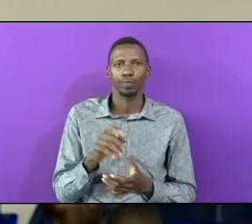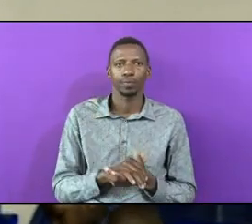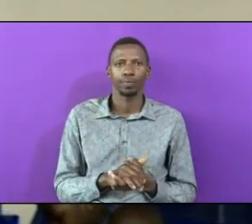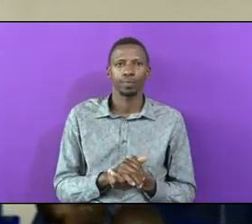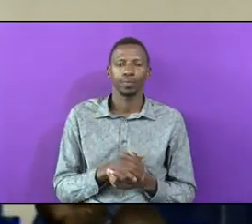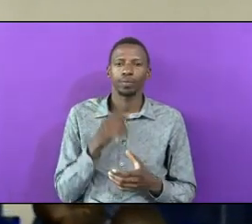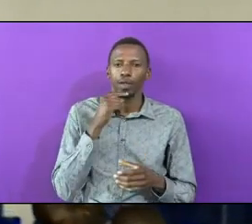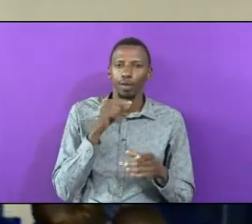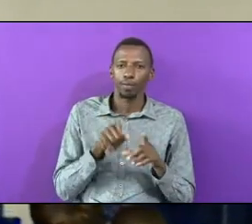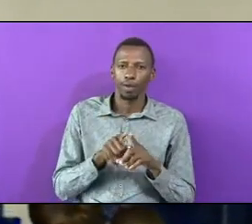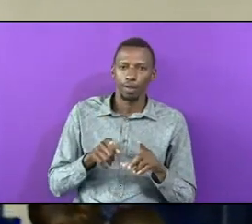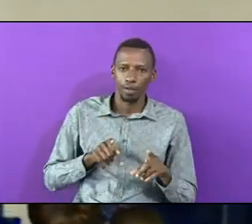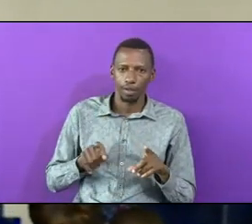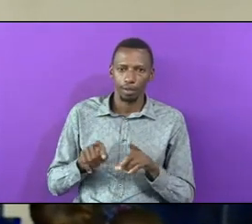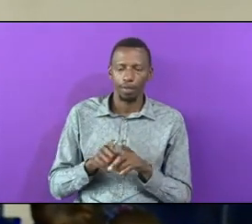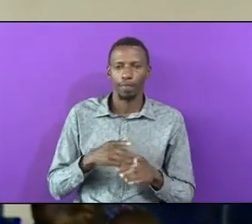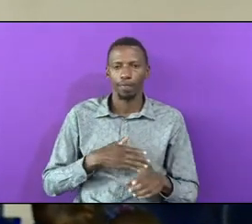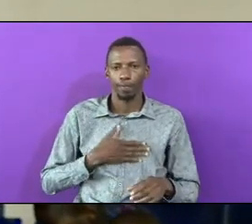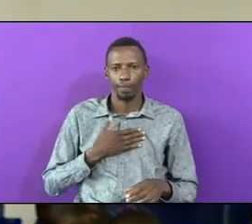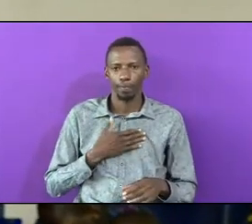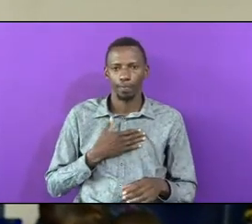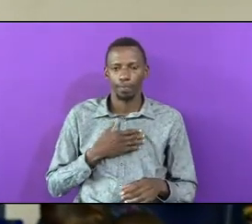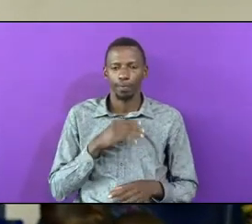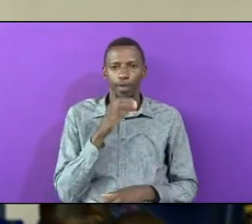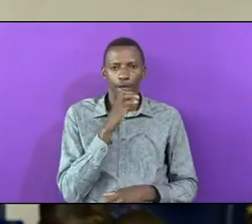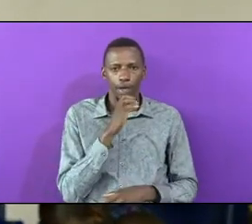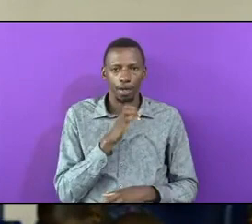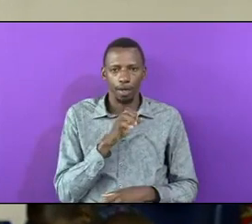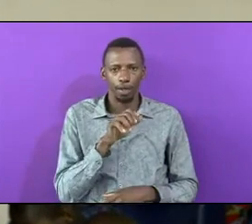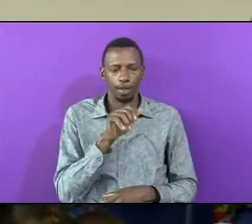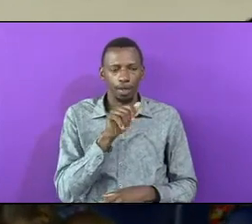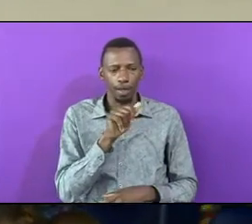My Brothers And Sisters Elder Munda